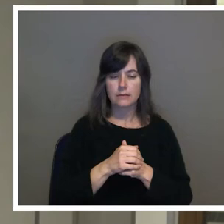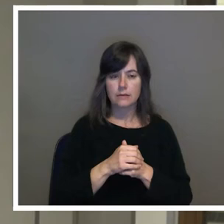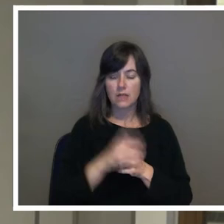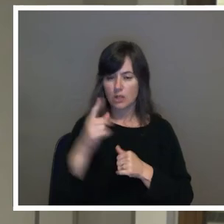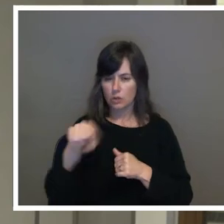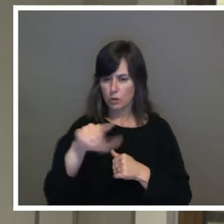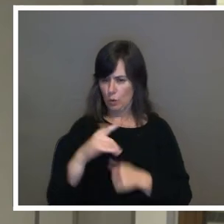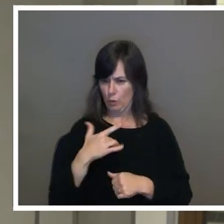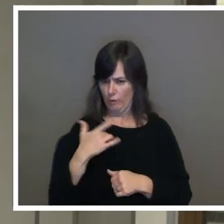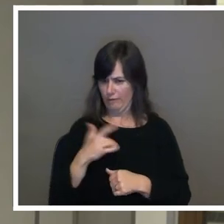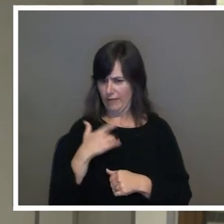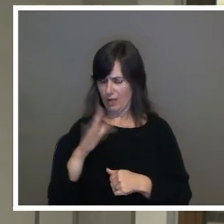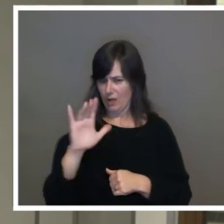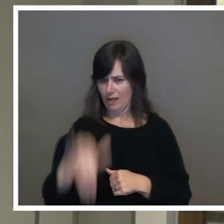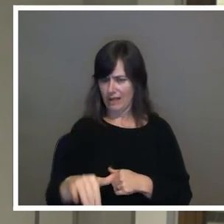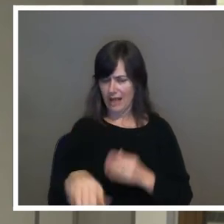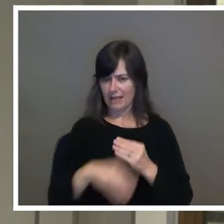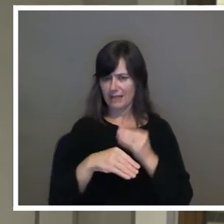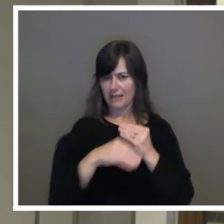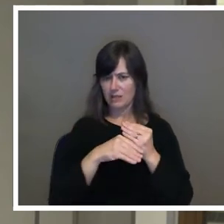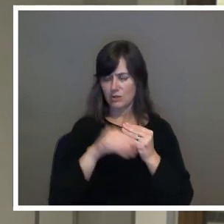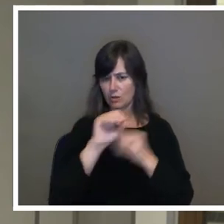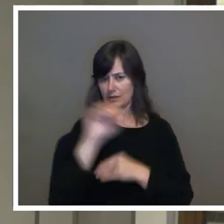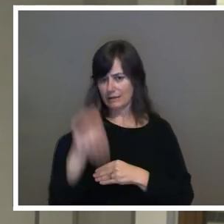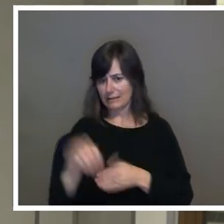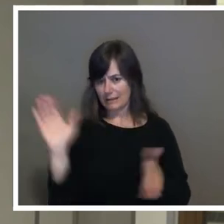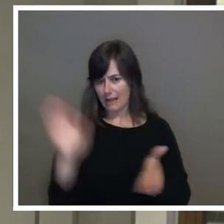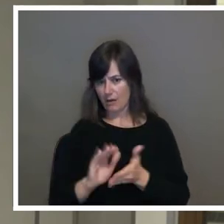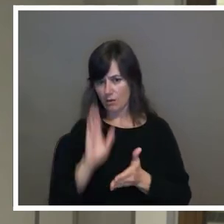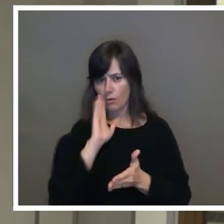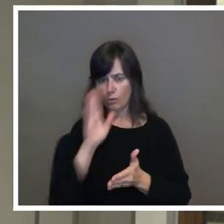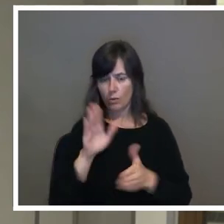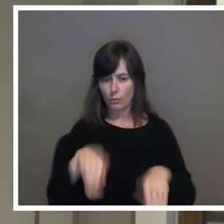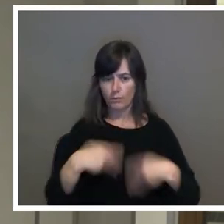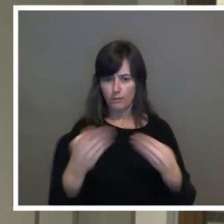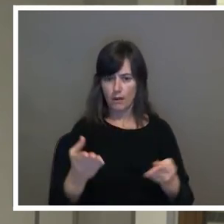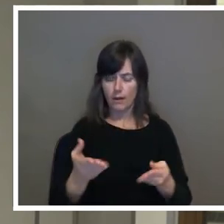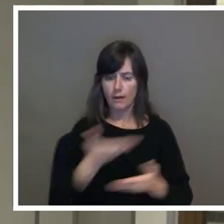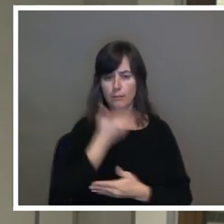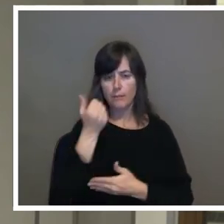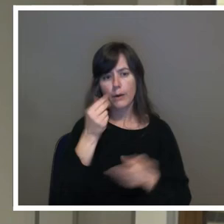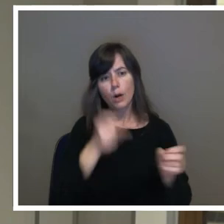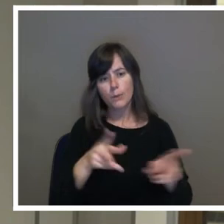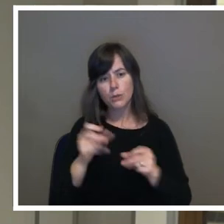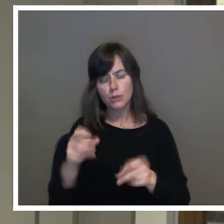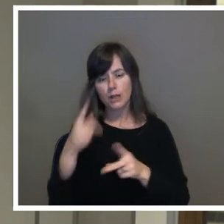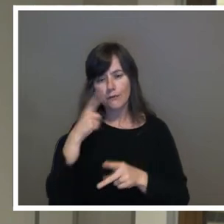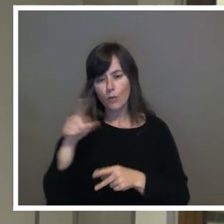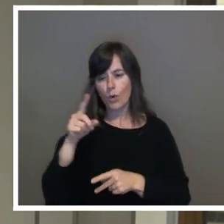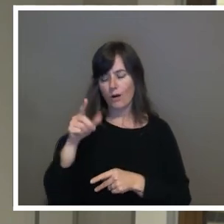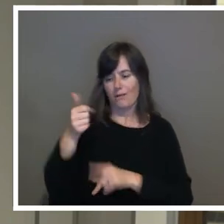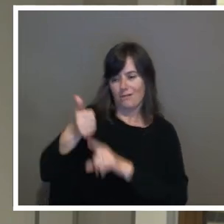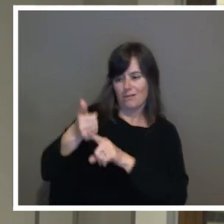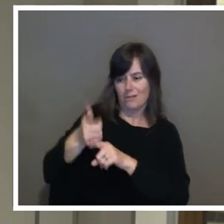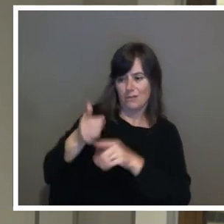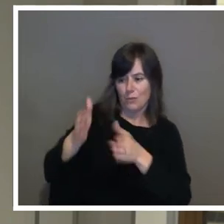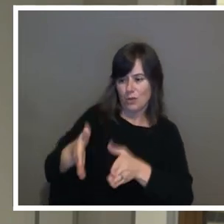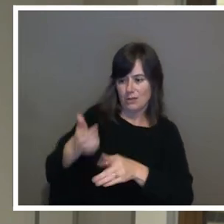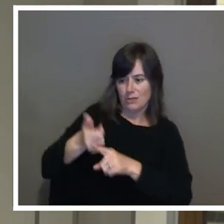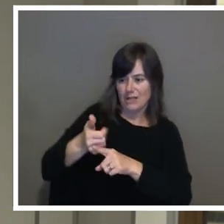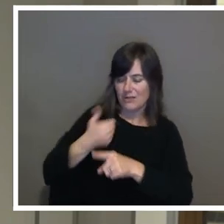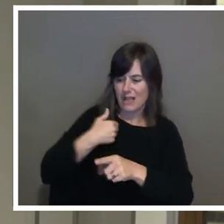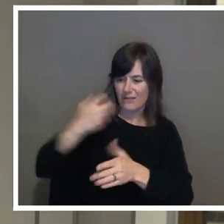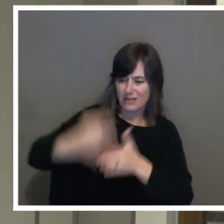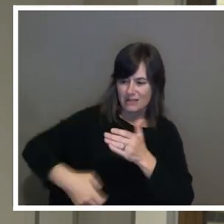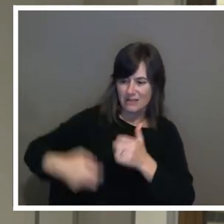that this additional discount will provide better opportunity for that rate payer that has a tough time already to meet their obligation?